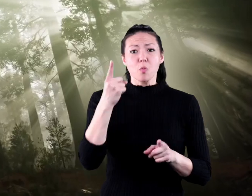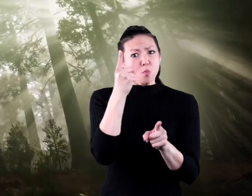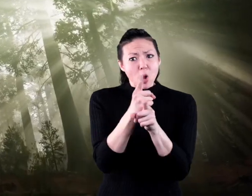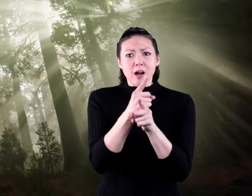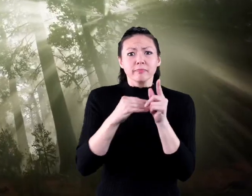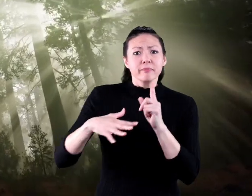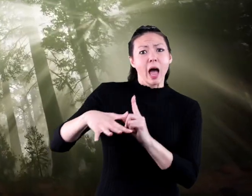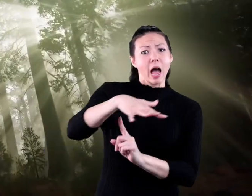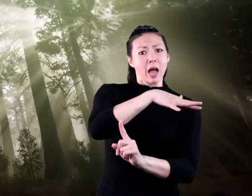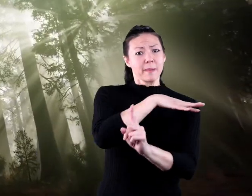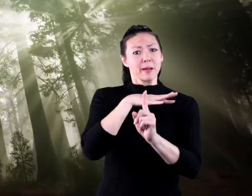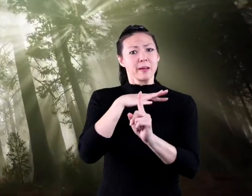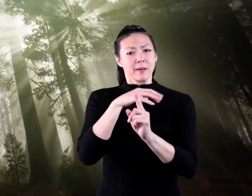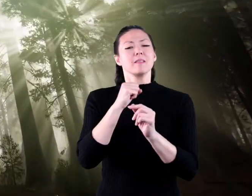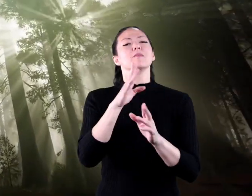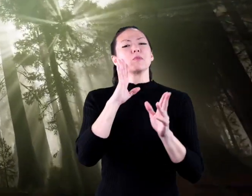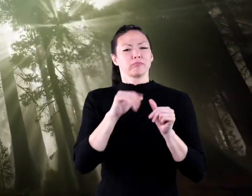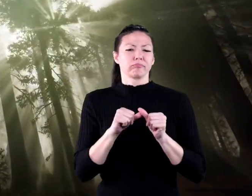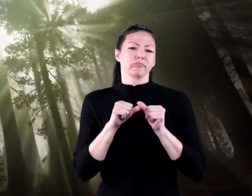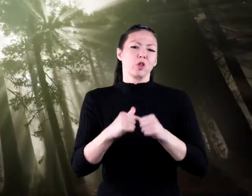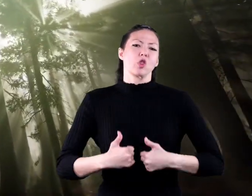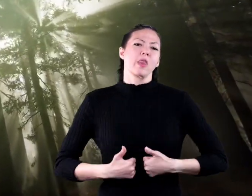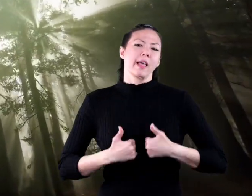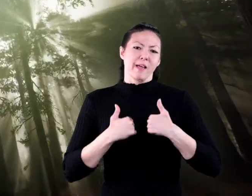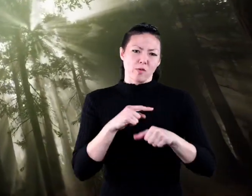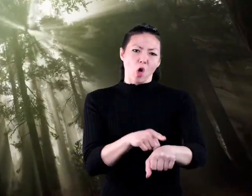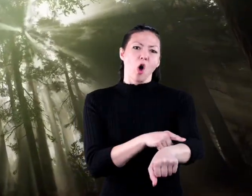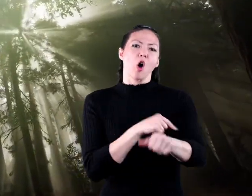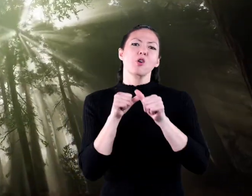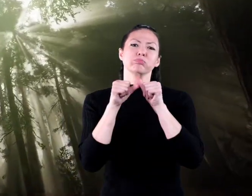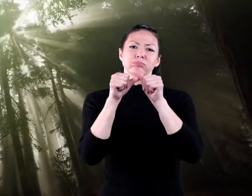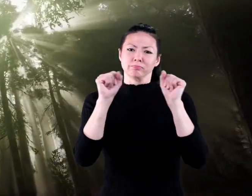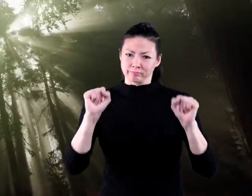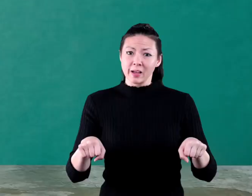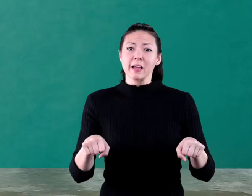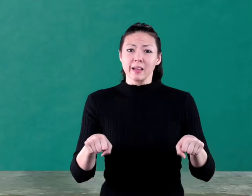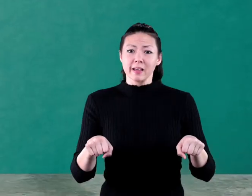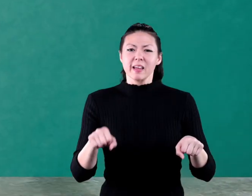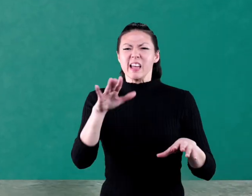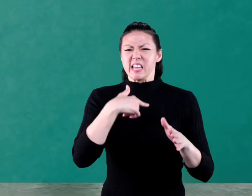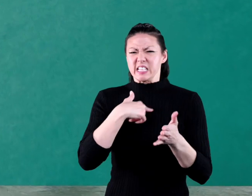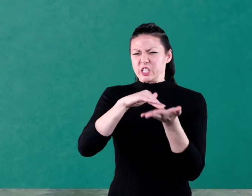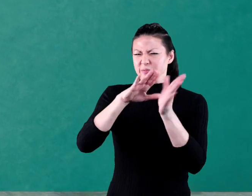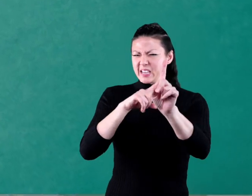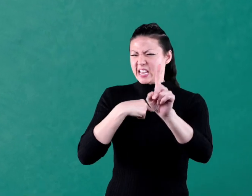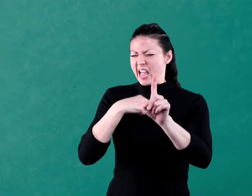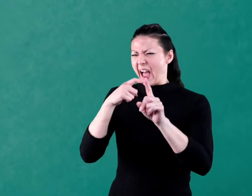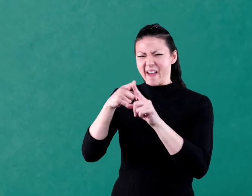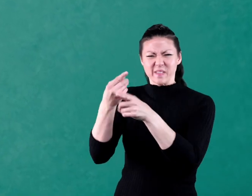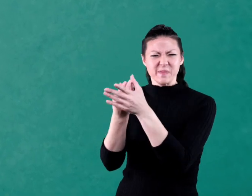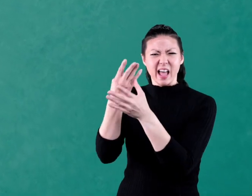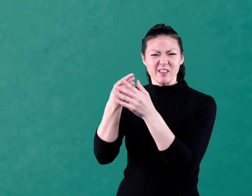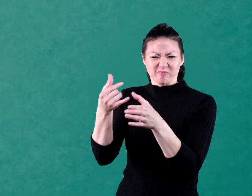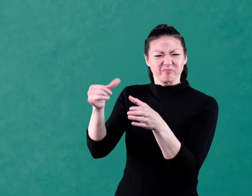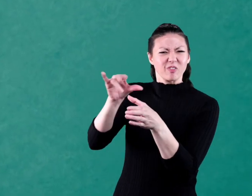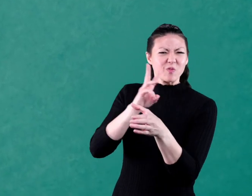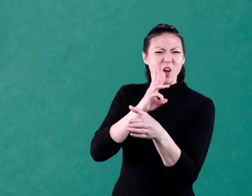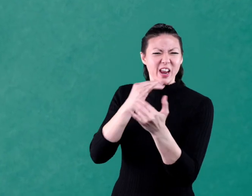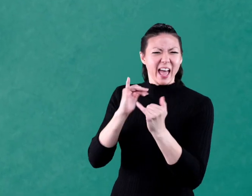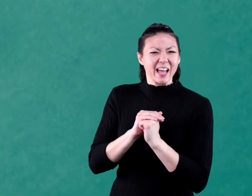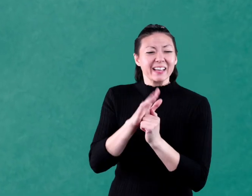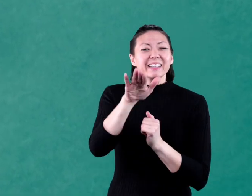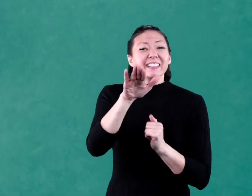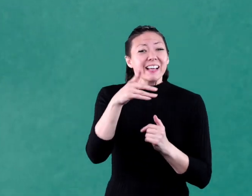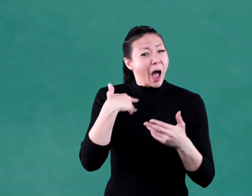Under the right conditions, plants can live a long time. Now, if you'll excuse me, I have a